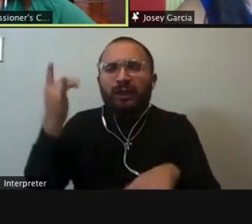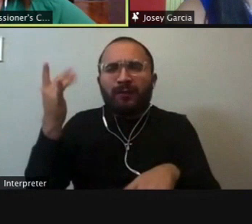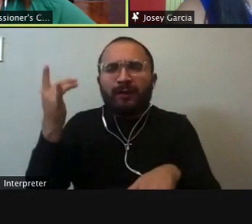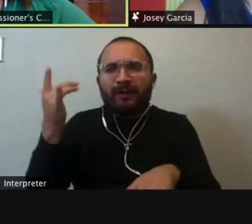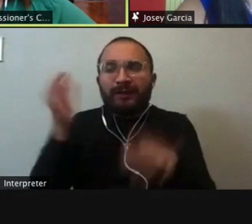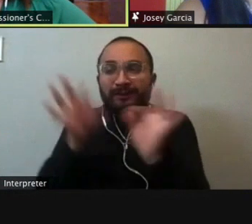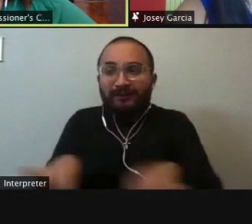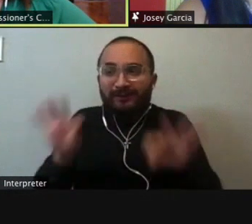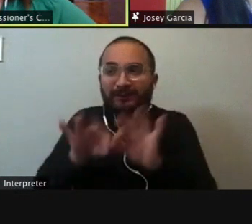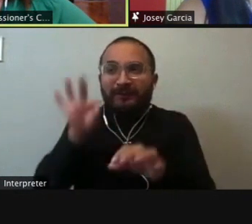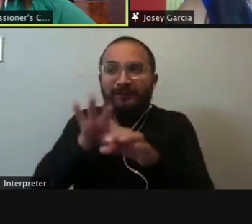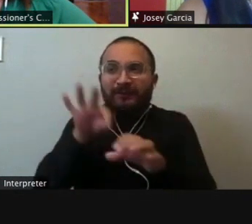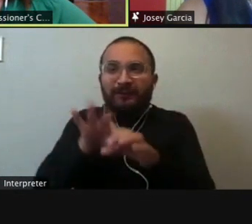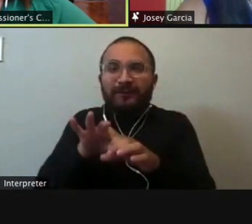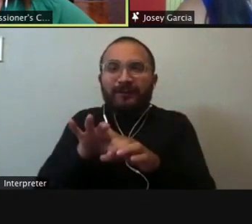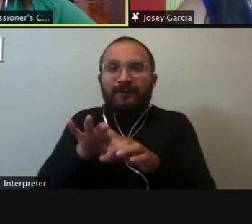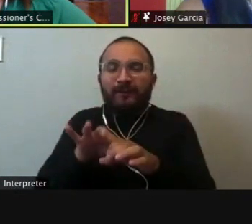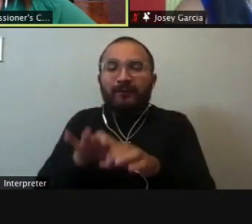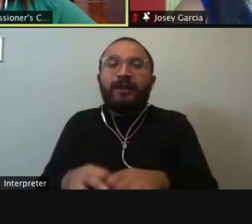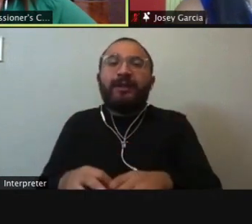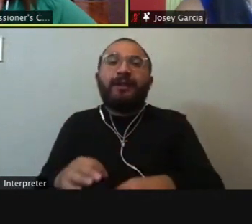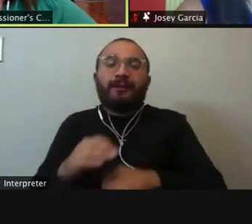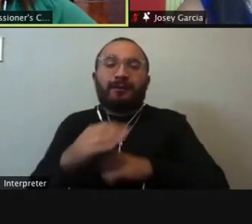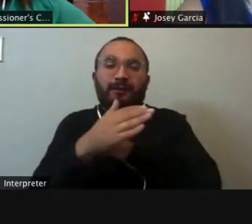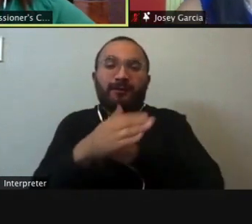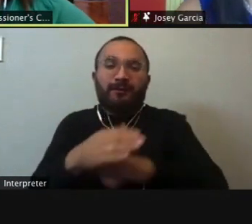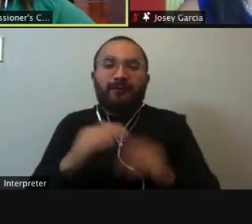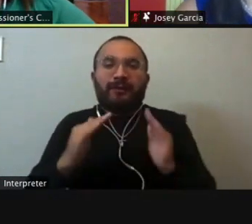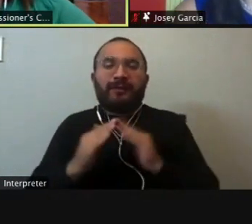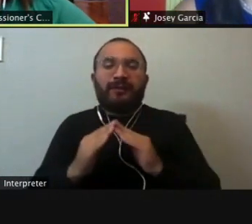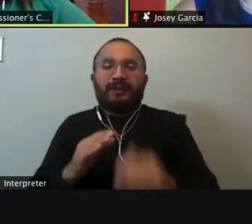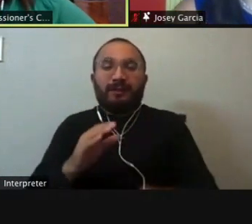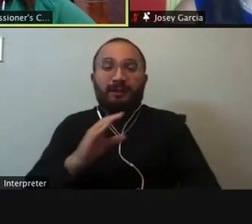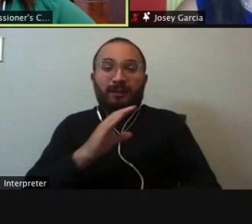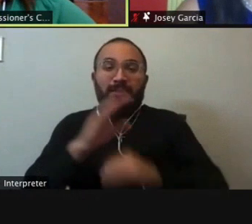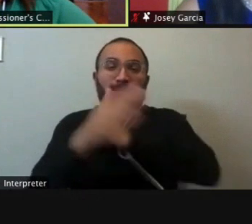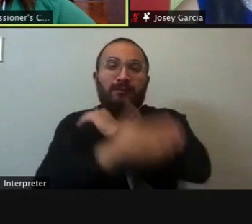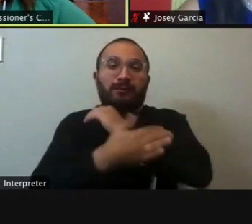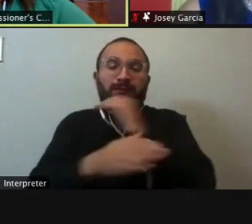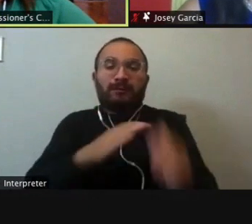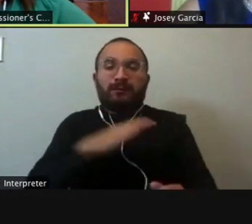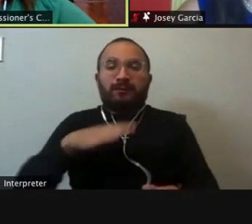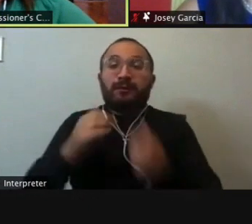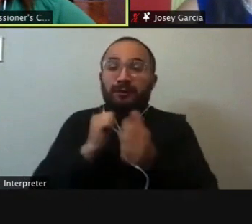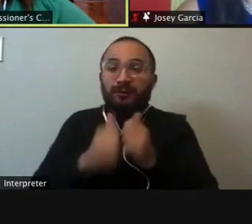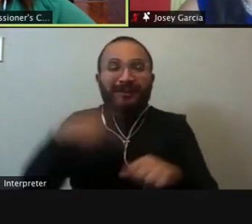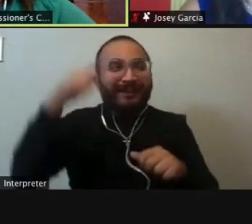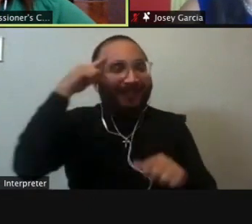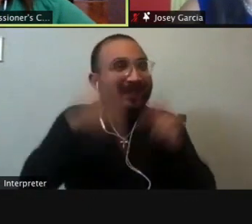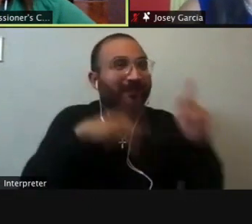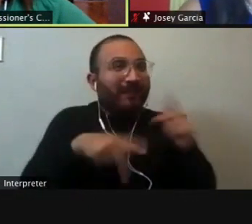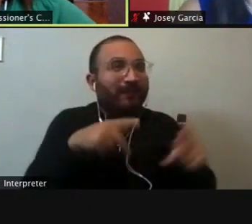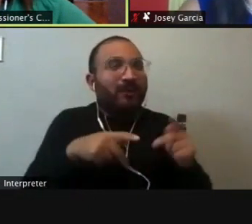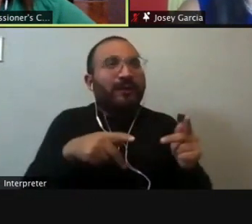to vote in the county commissioner's race? Well, it comes to voting, uh, a lot of people are really excited about, about